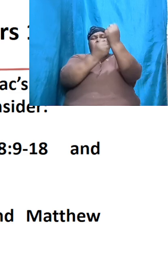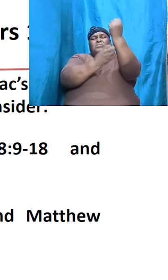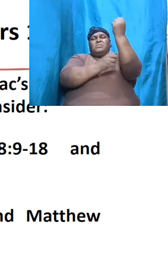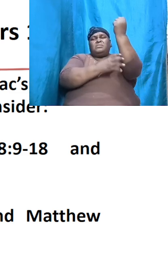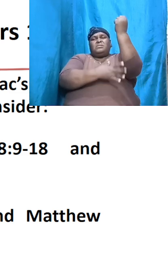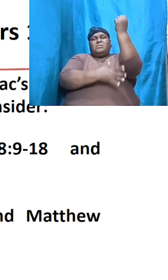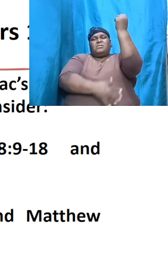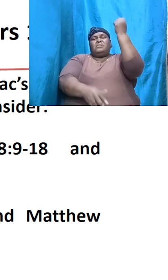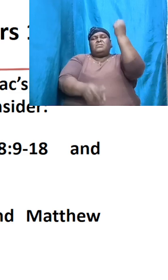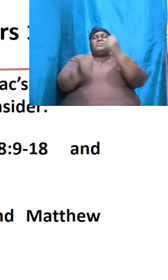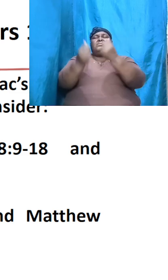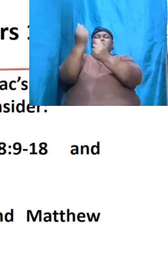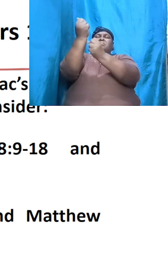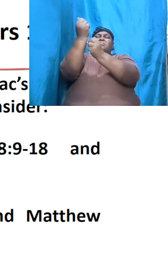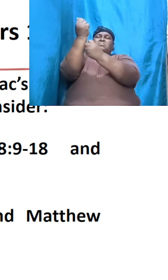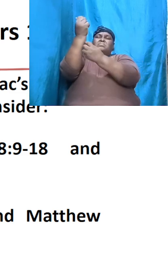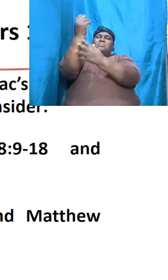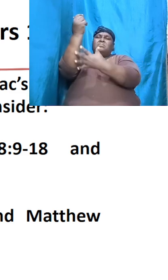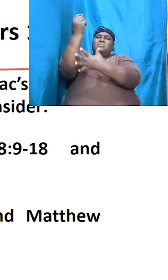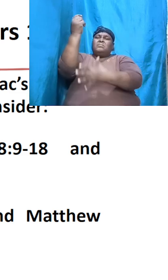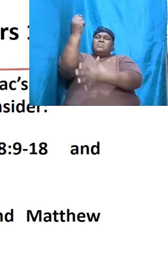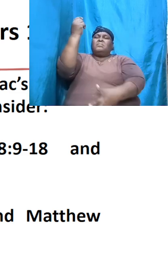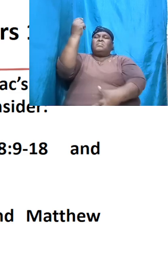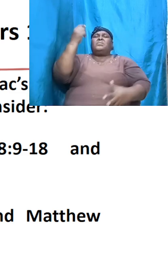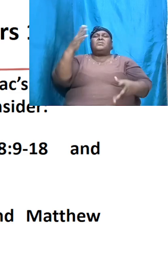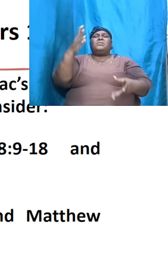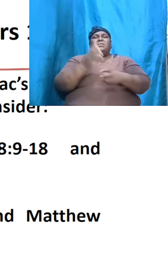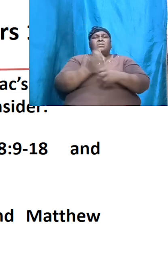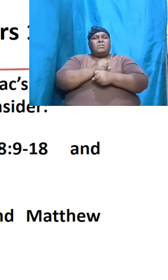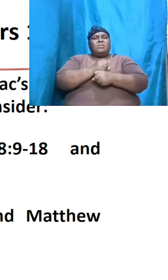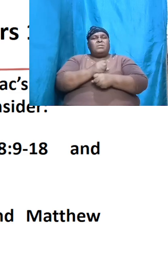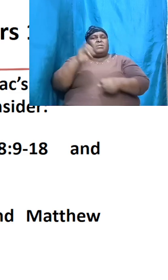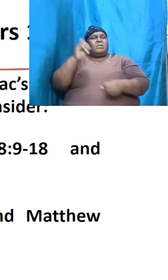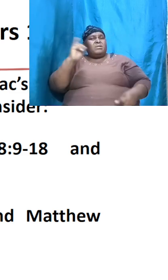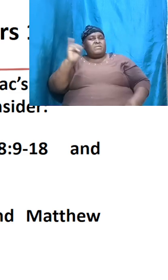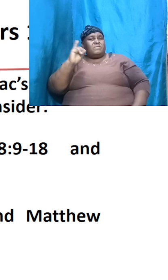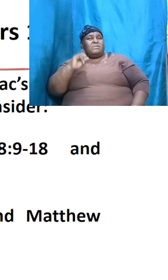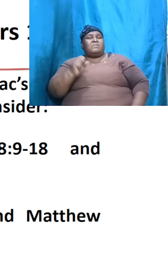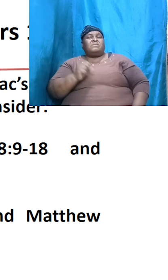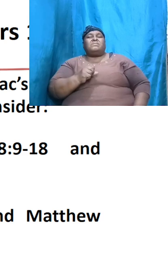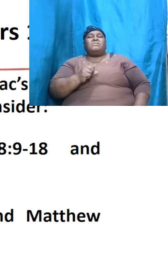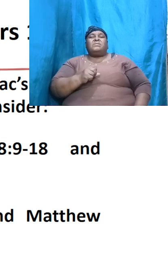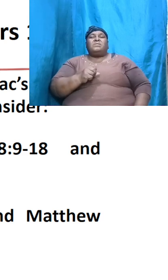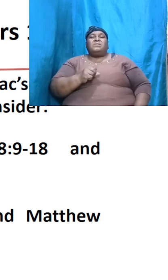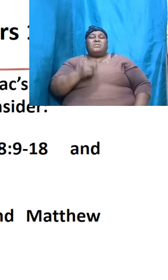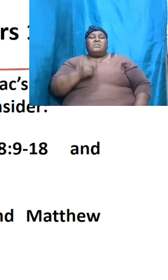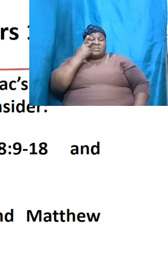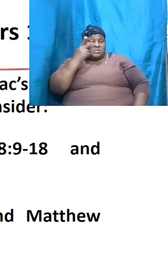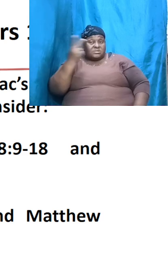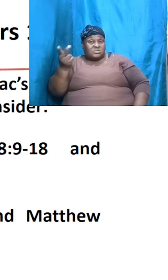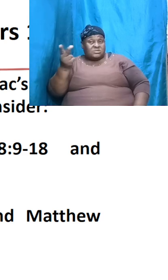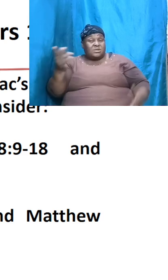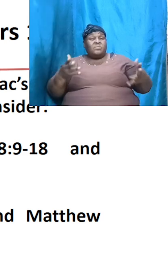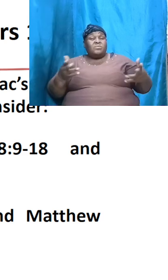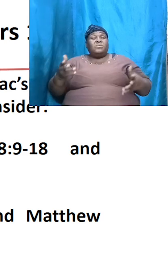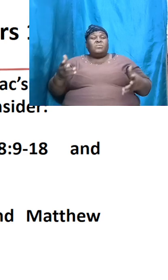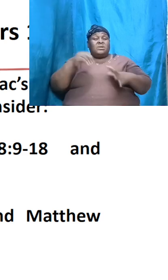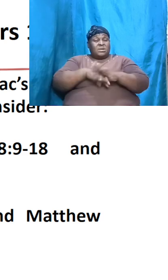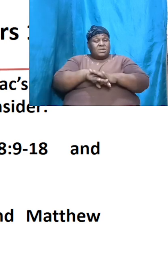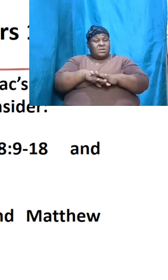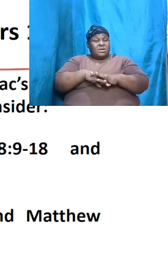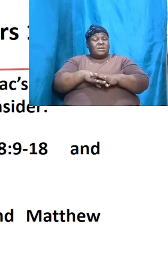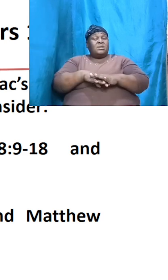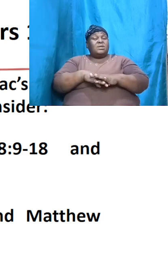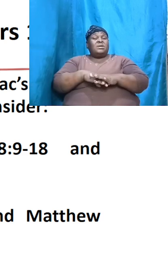did he took back Isaac up he didn't go through with it because he saw what was in Abraham's heart